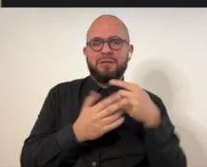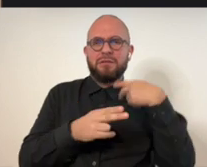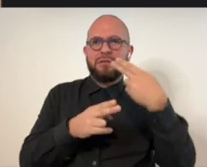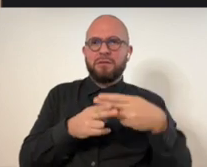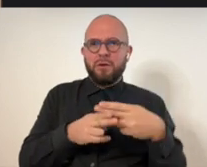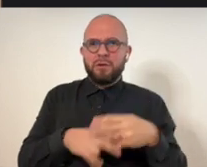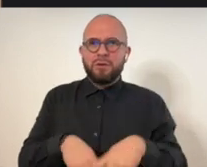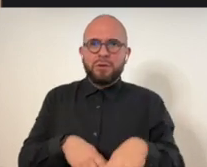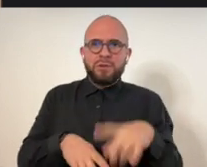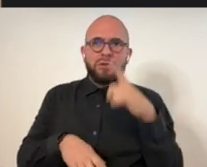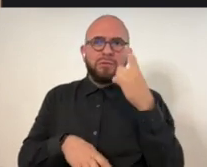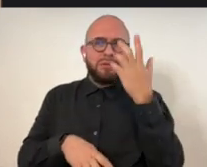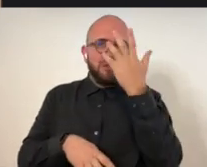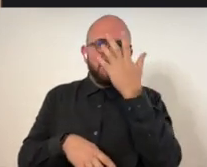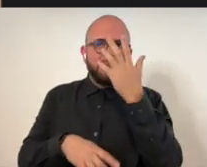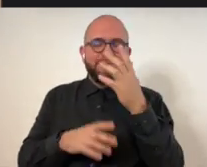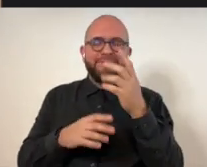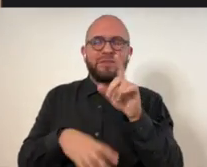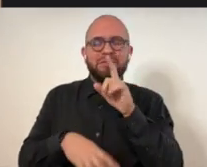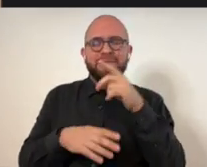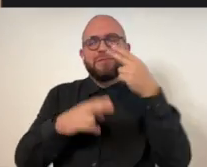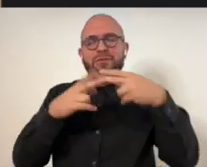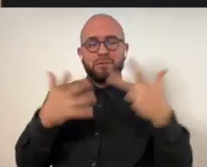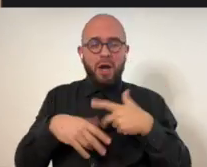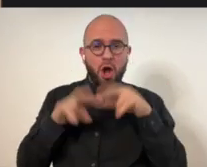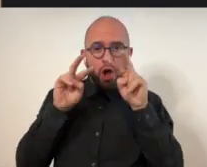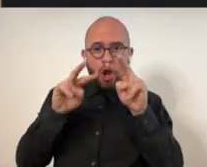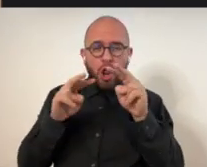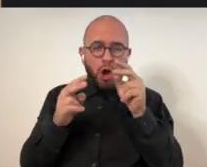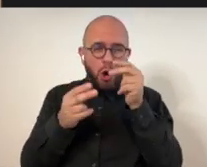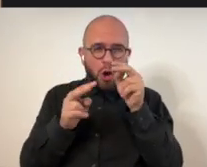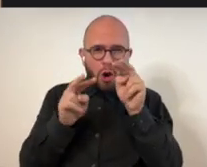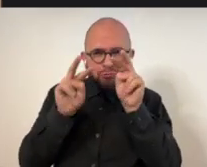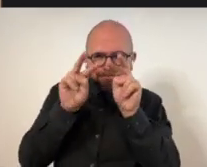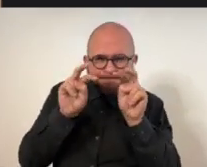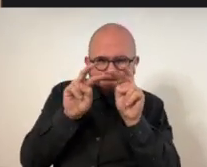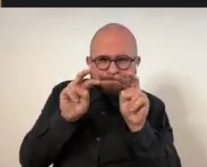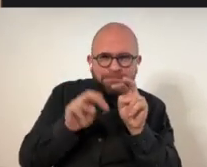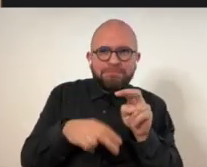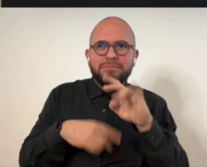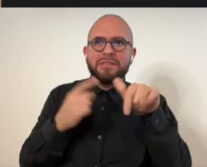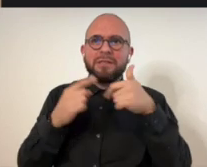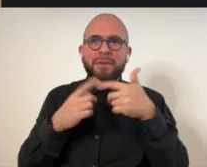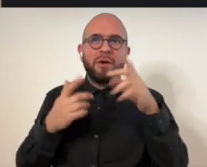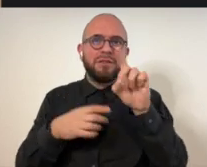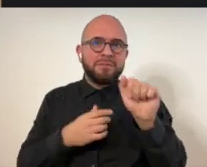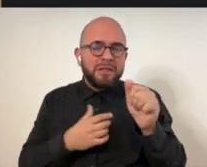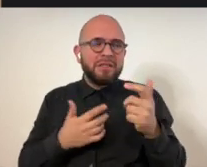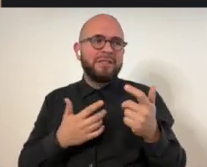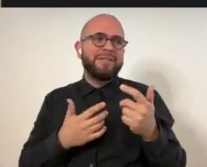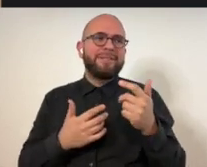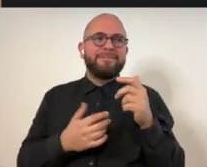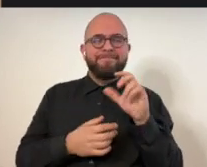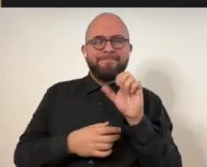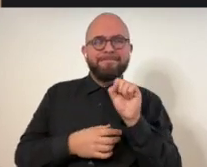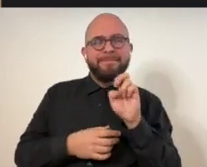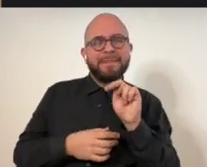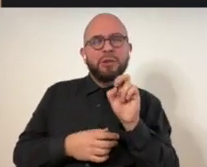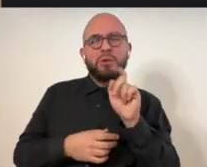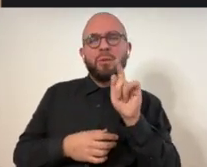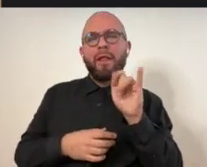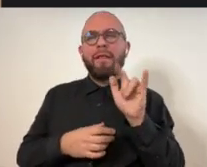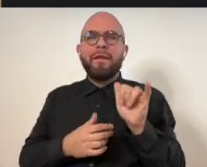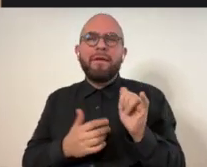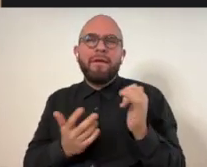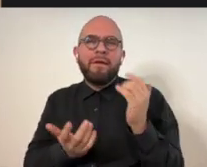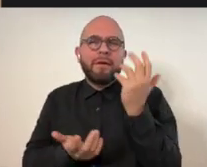pieces that you, that you chose are from a series that I'm doing called look closer, which is on, uh, disability,